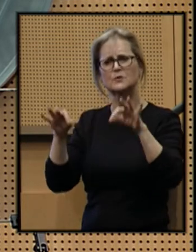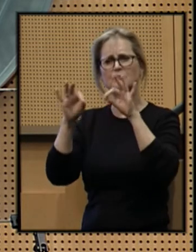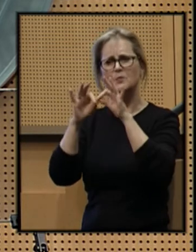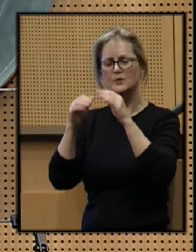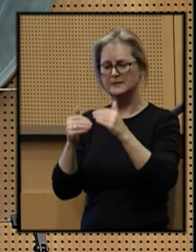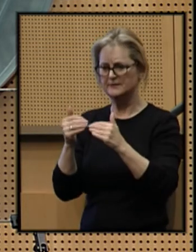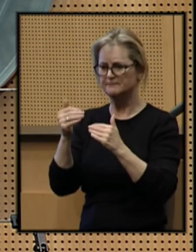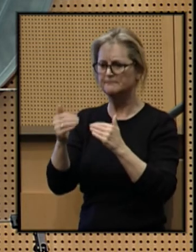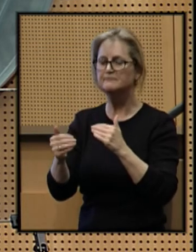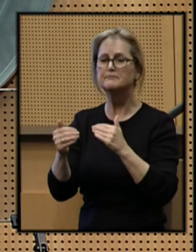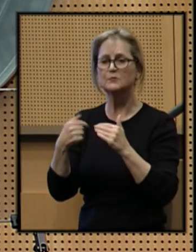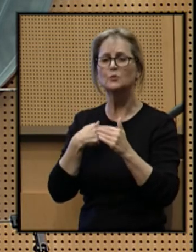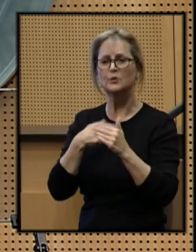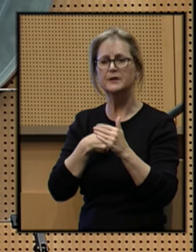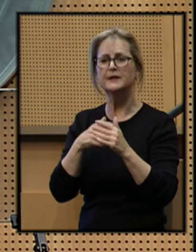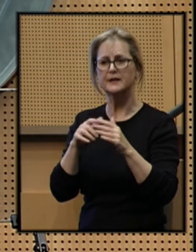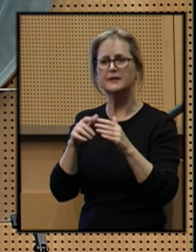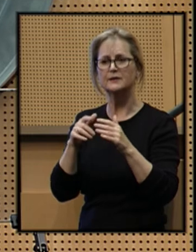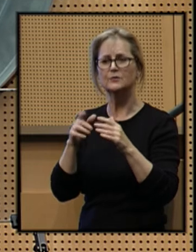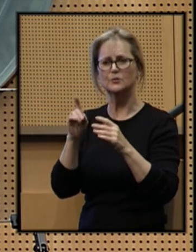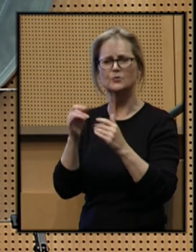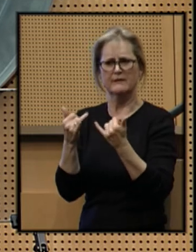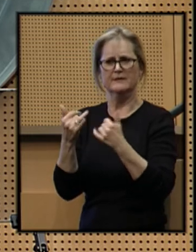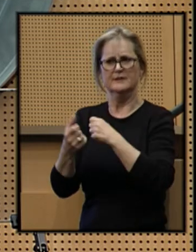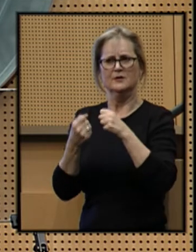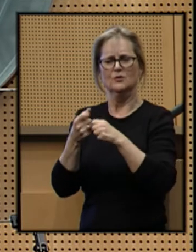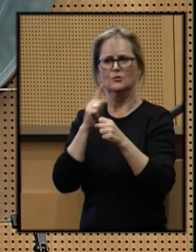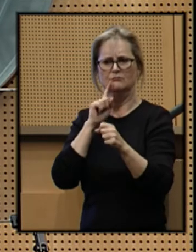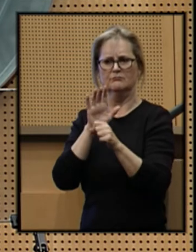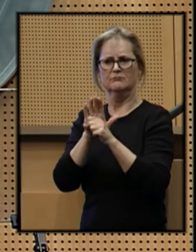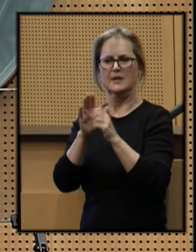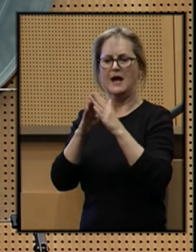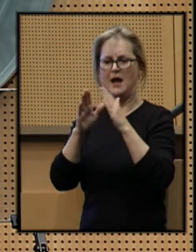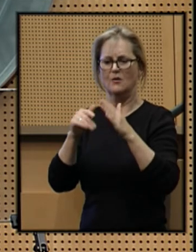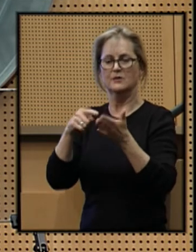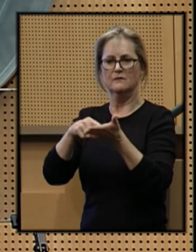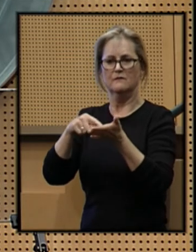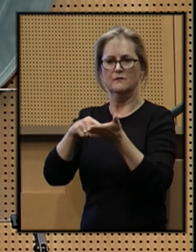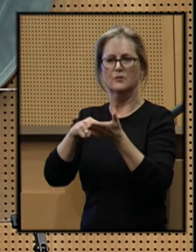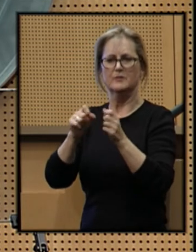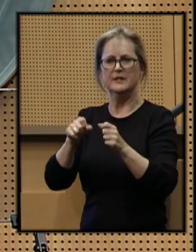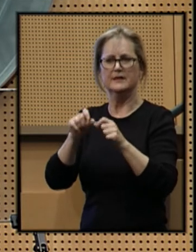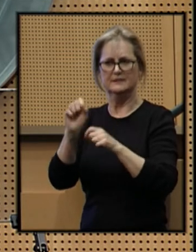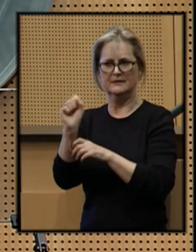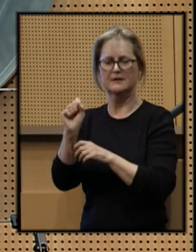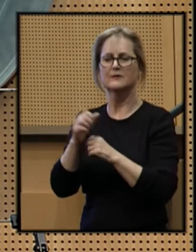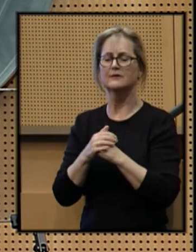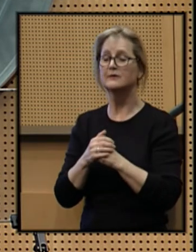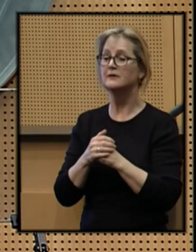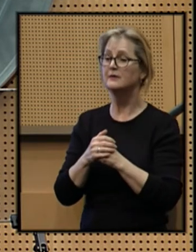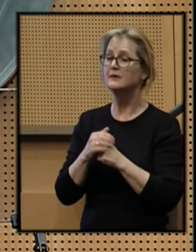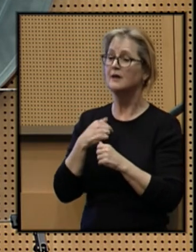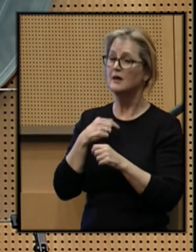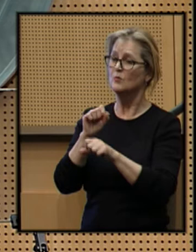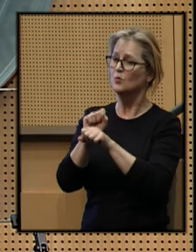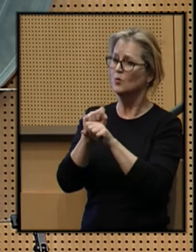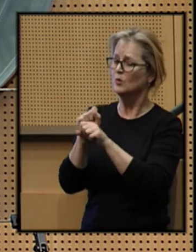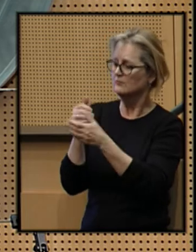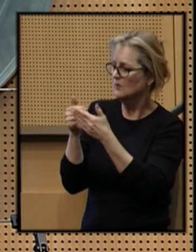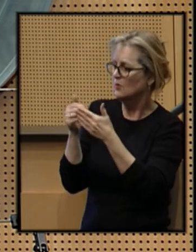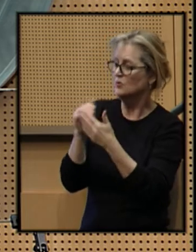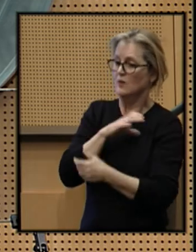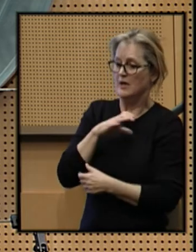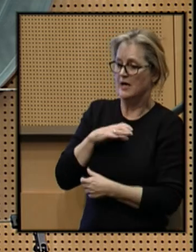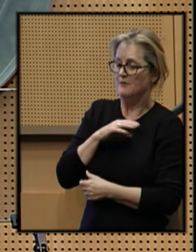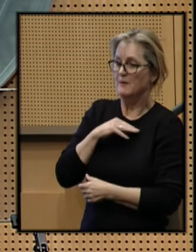step we can take this year to ensure housing affordability in Seattle. And I am working closely with